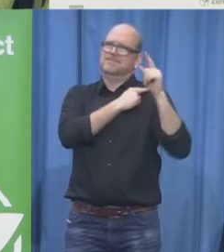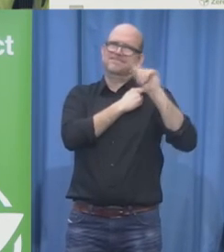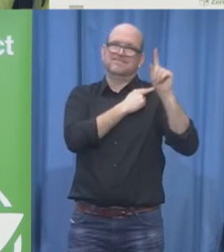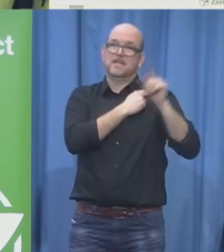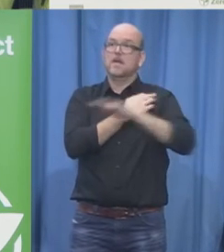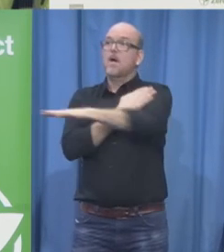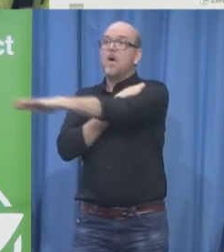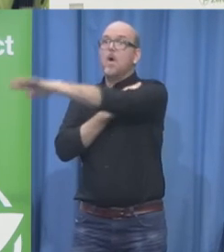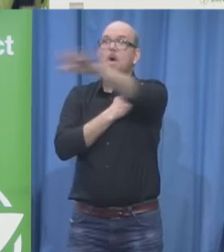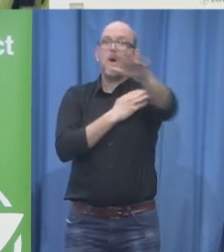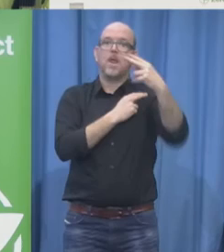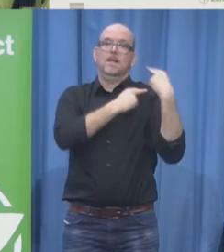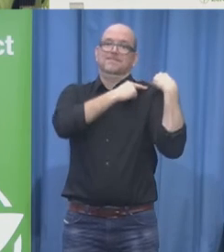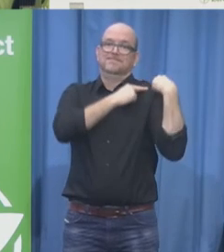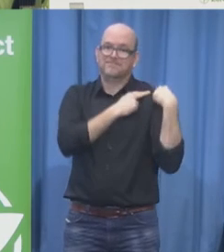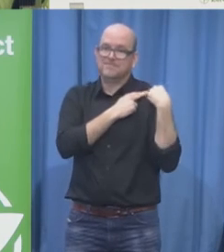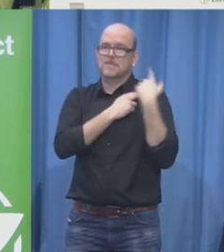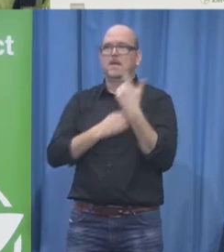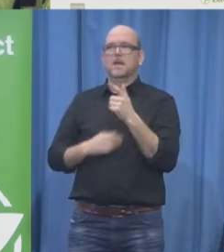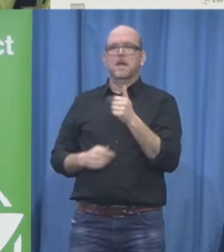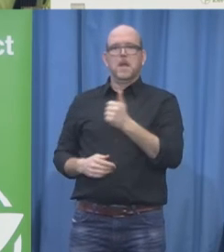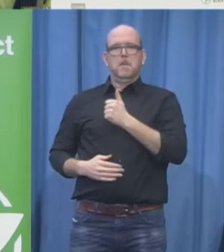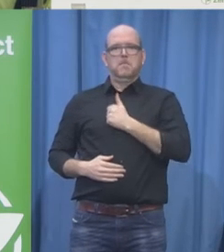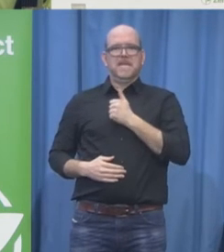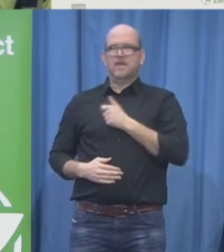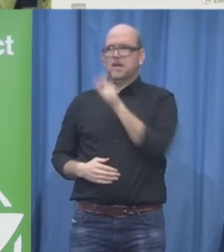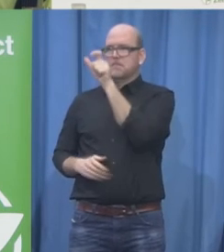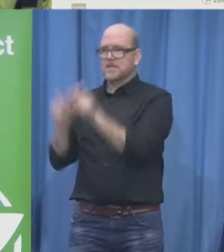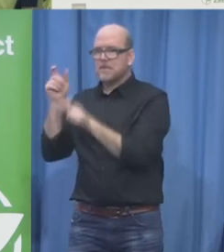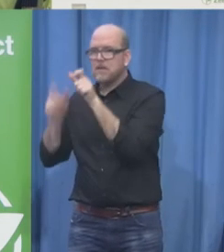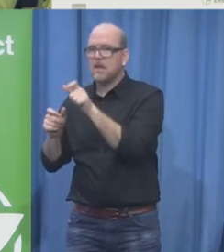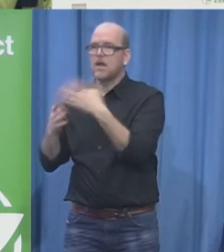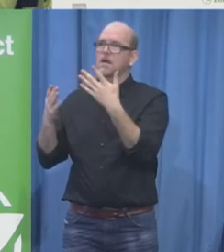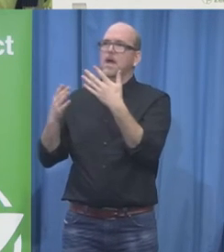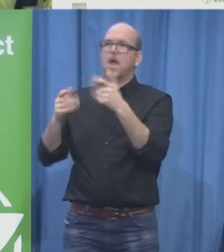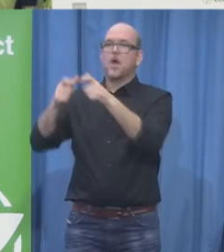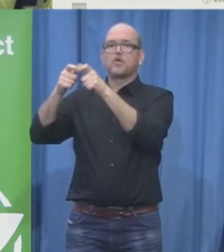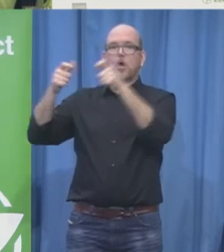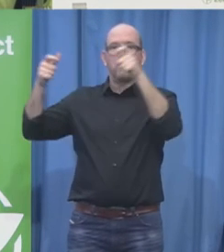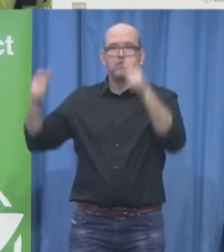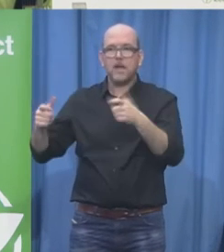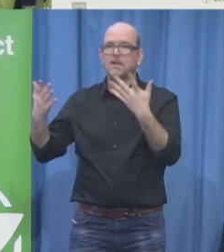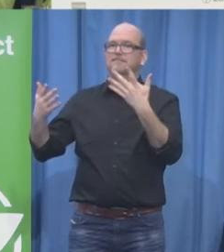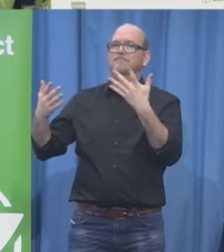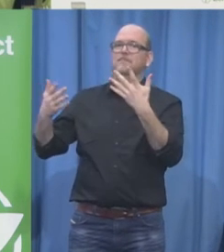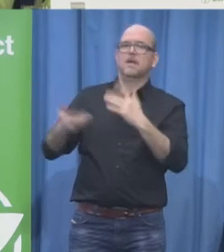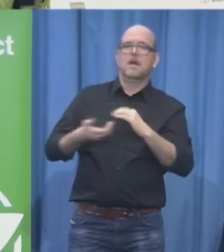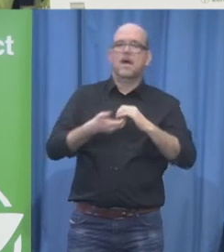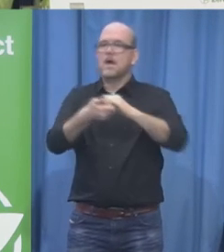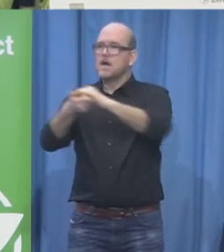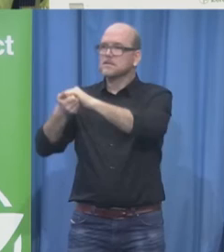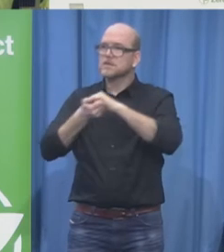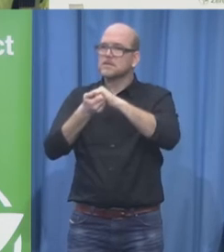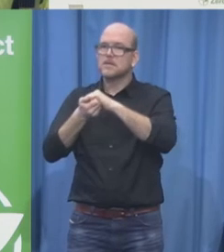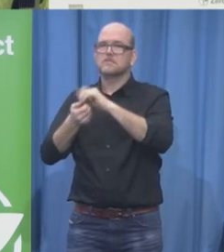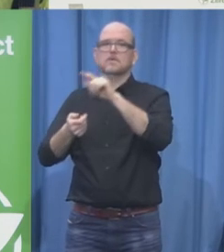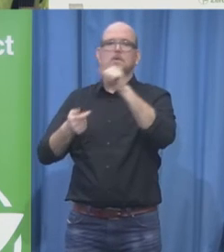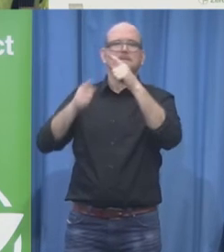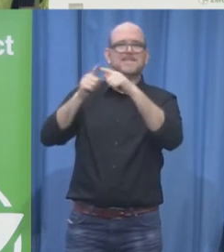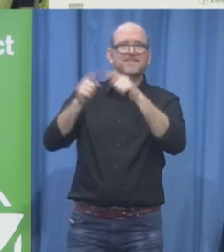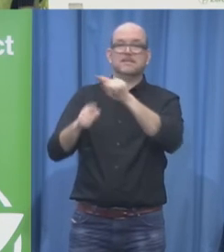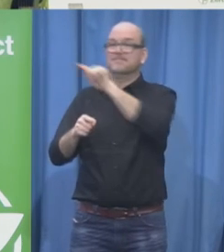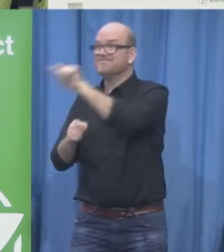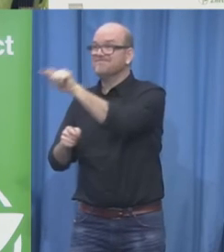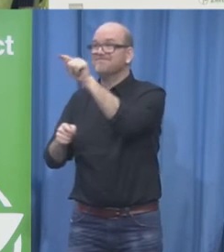industry to work out viable solutions together that's where the zero